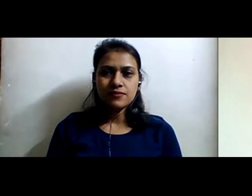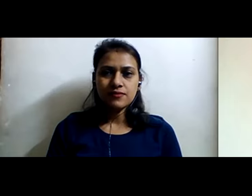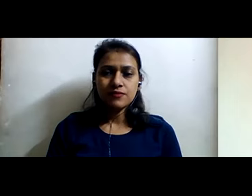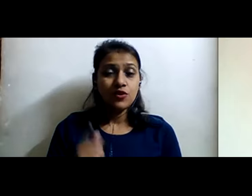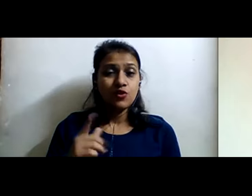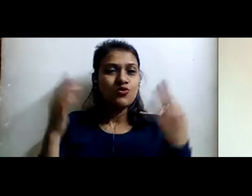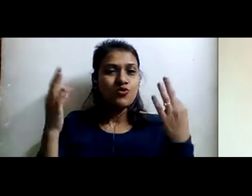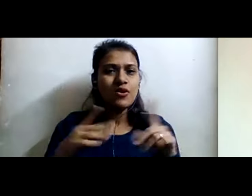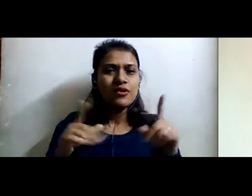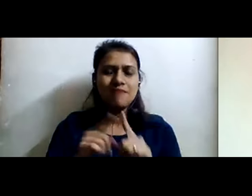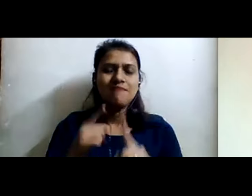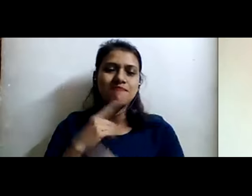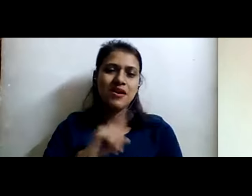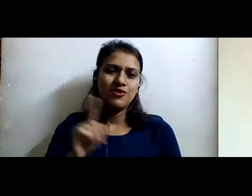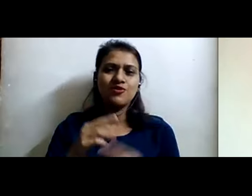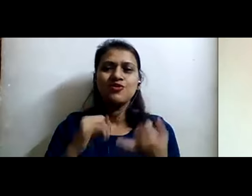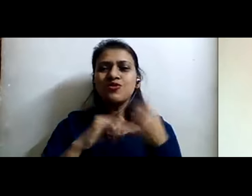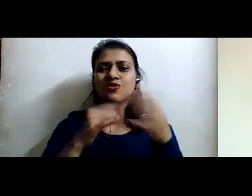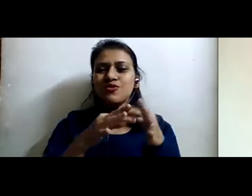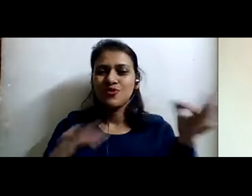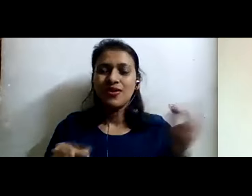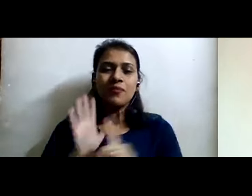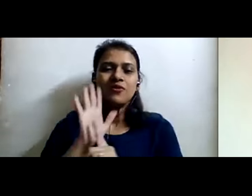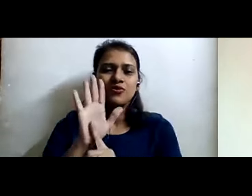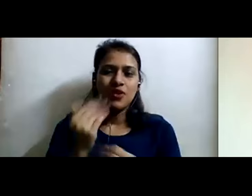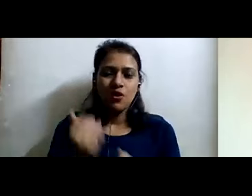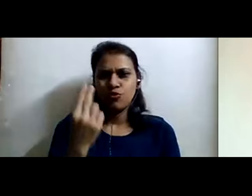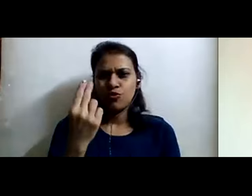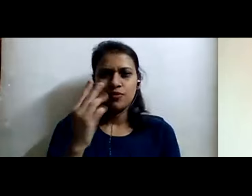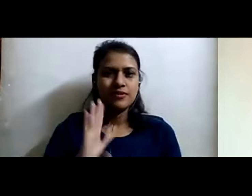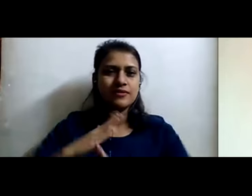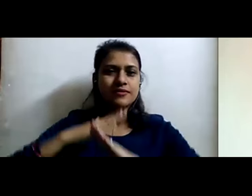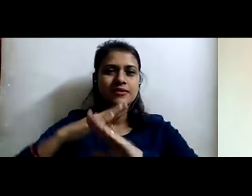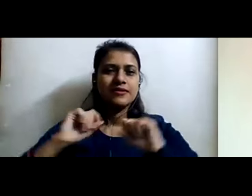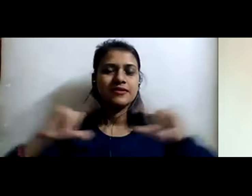modest, but I think the story is worth sharing. So give me a second while I share my screen.